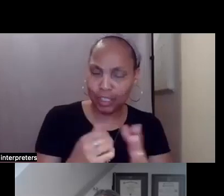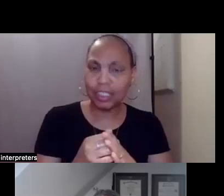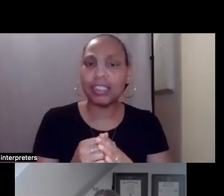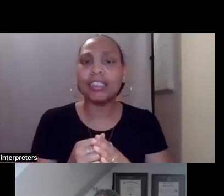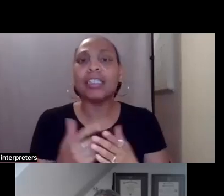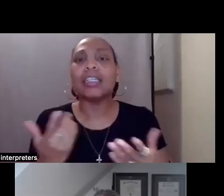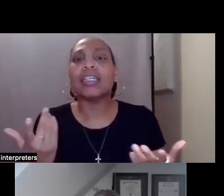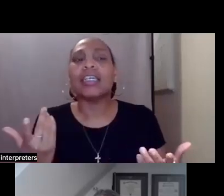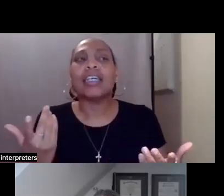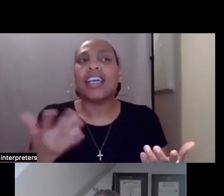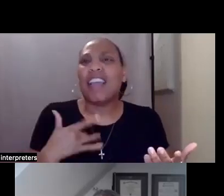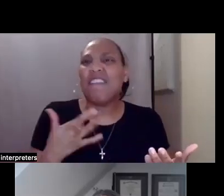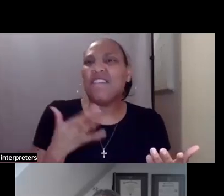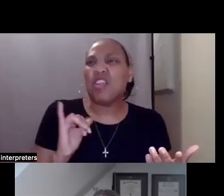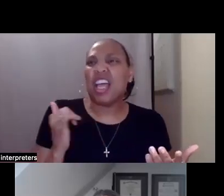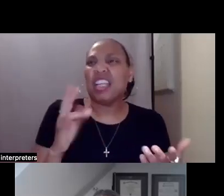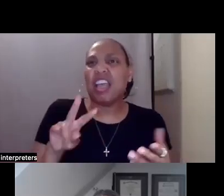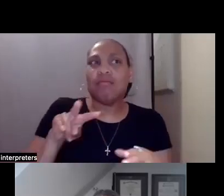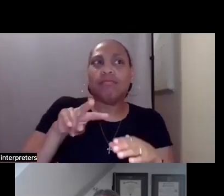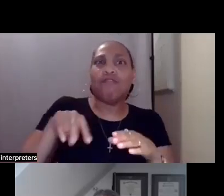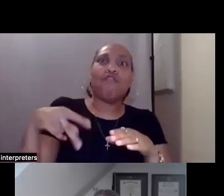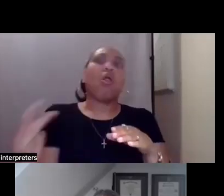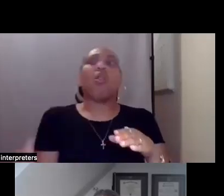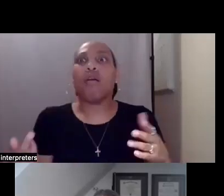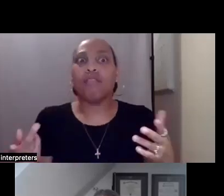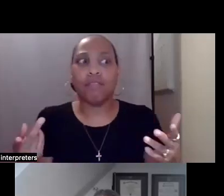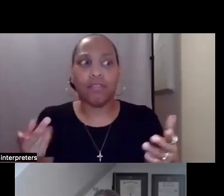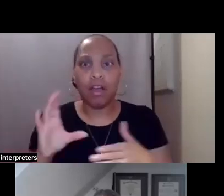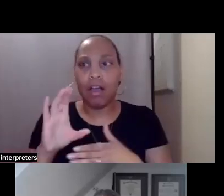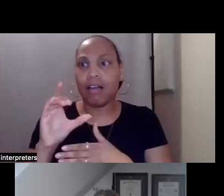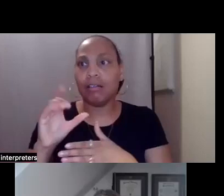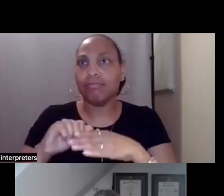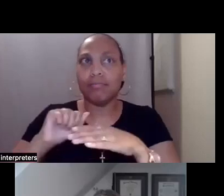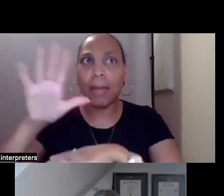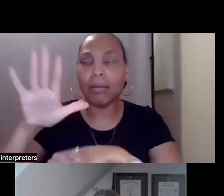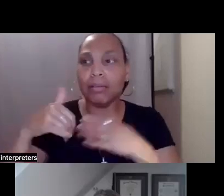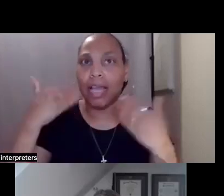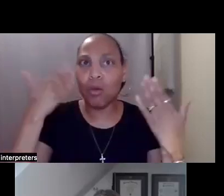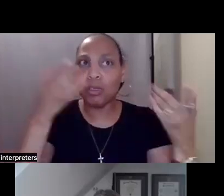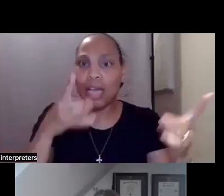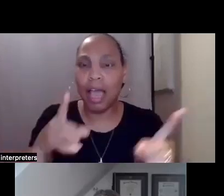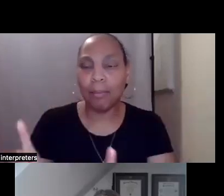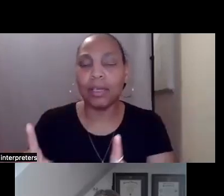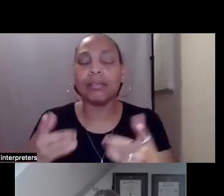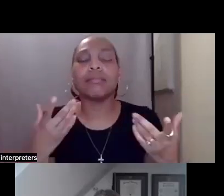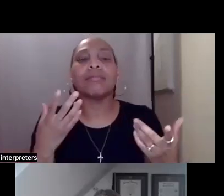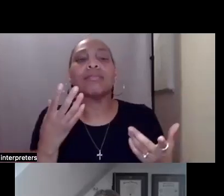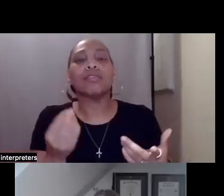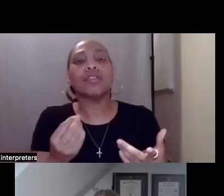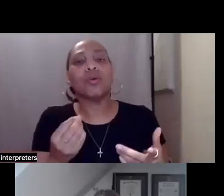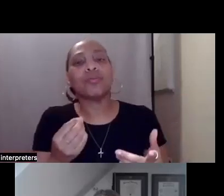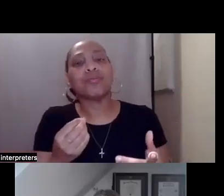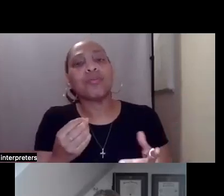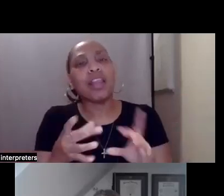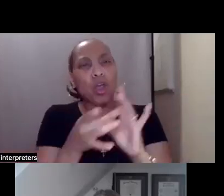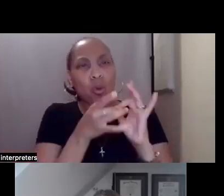they, they fell off this cliff and kind of don't know what it is that's going on. So I'd say your support coordinator is that person that's sort of on